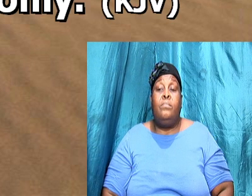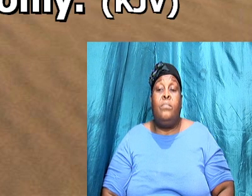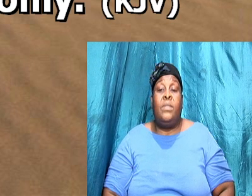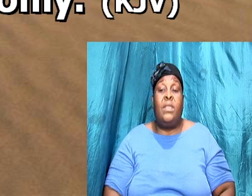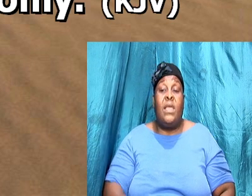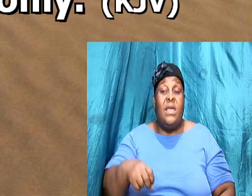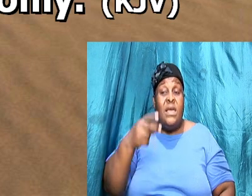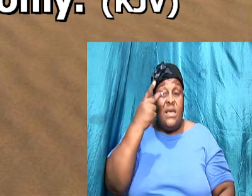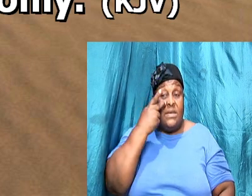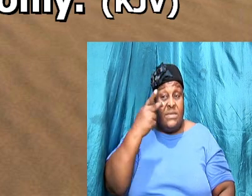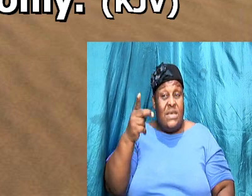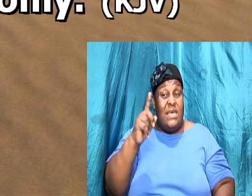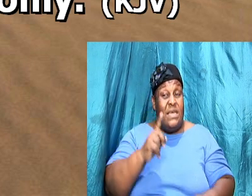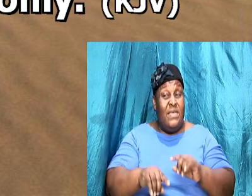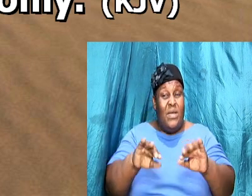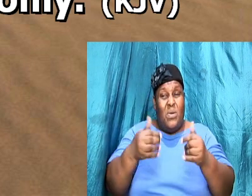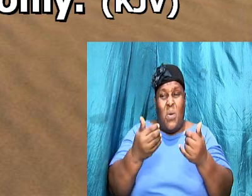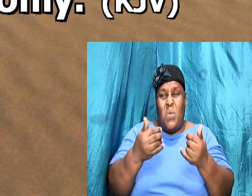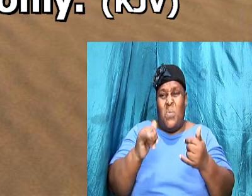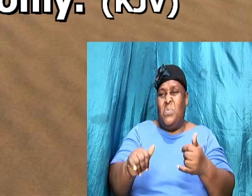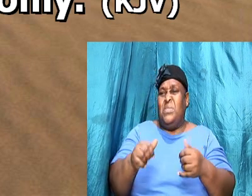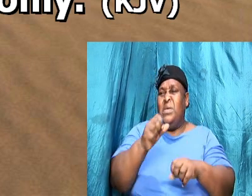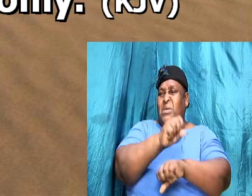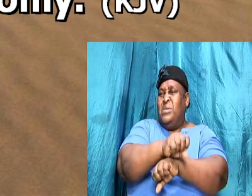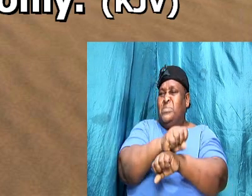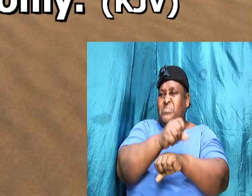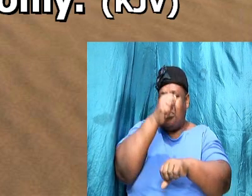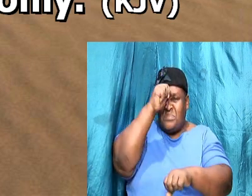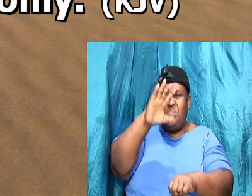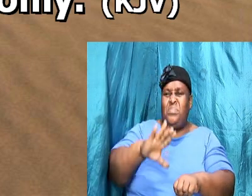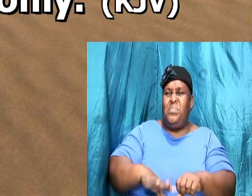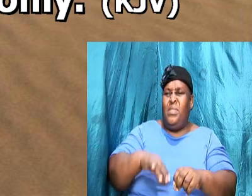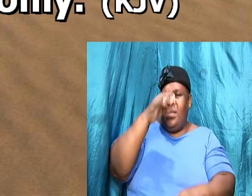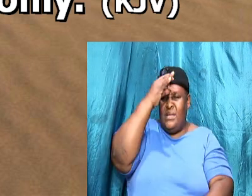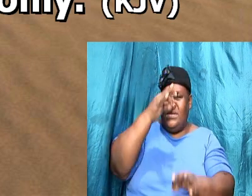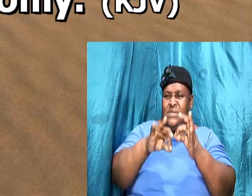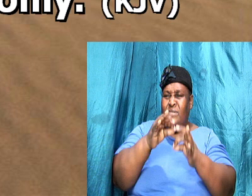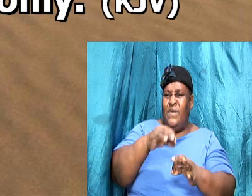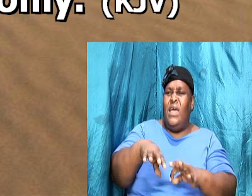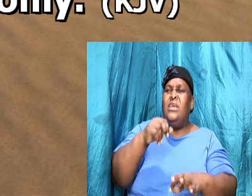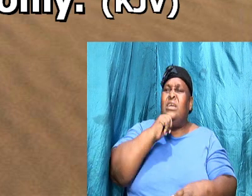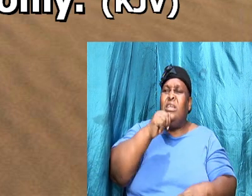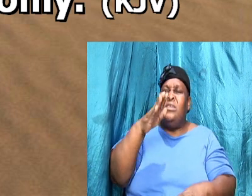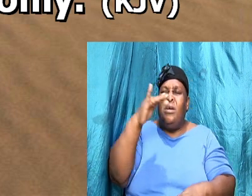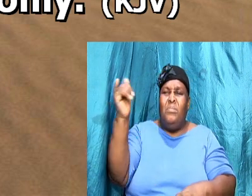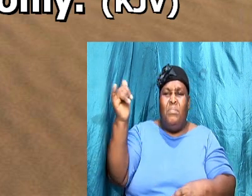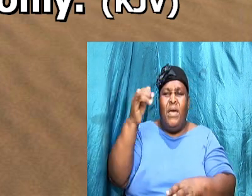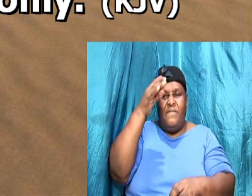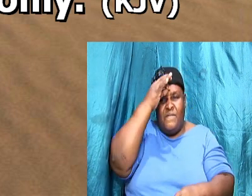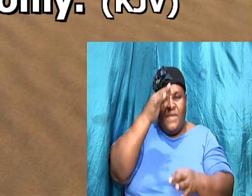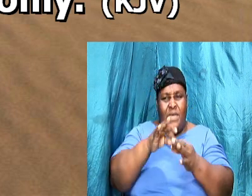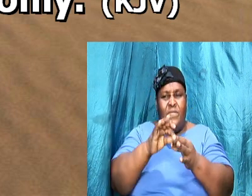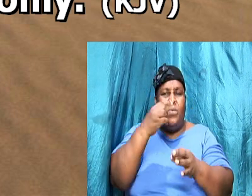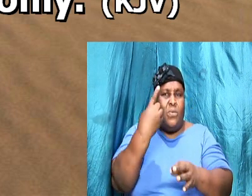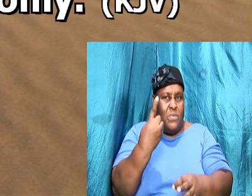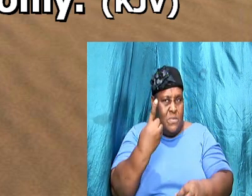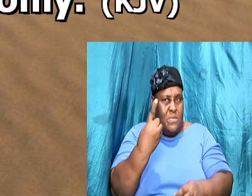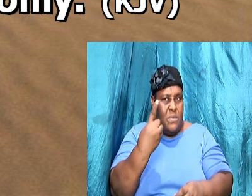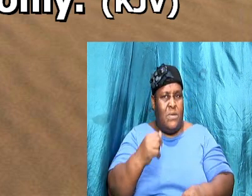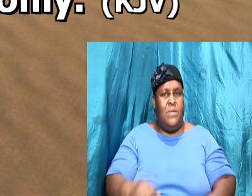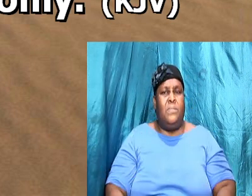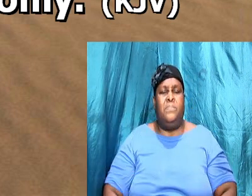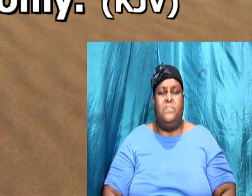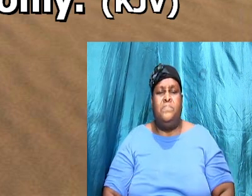you see then how that by works a man is justified and not by faith only